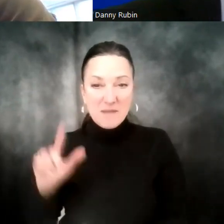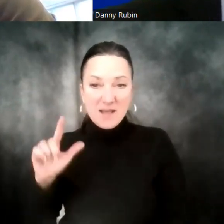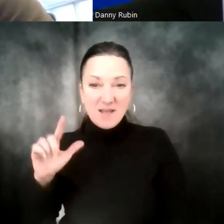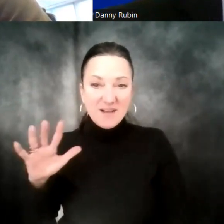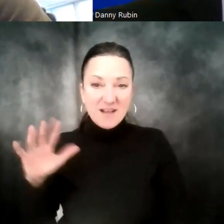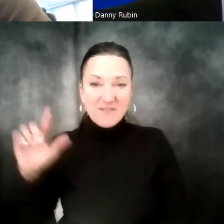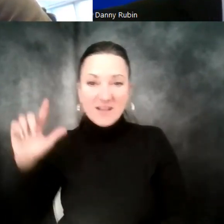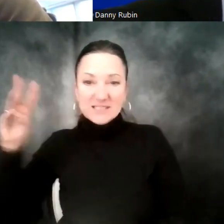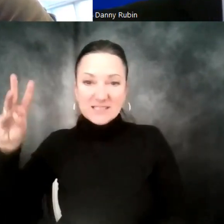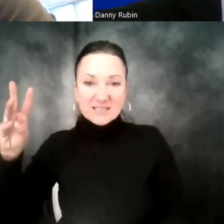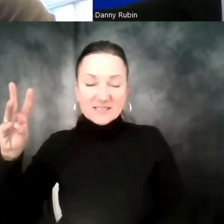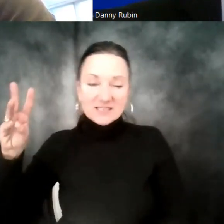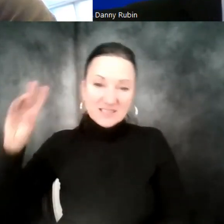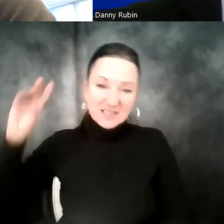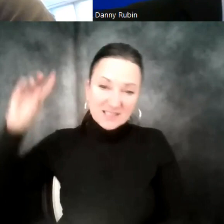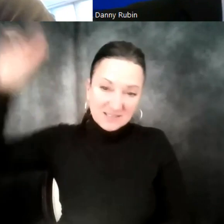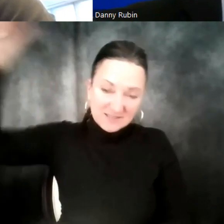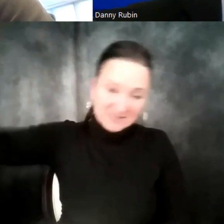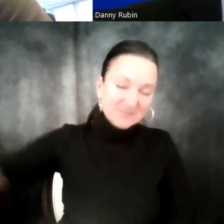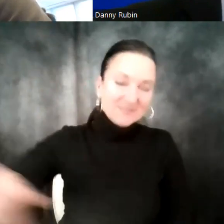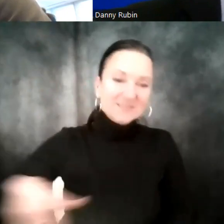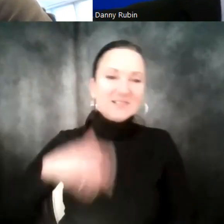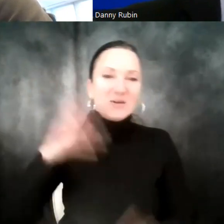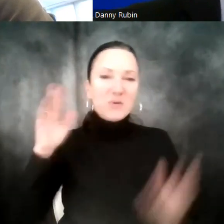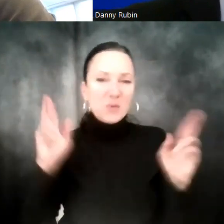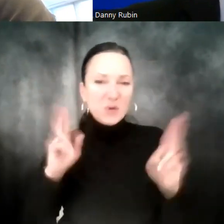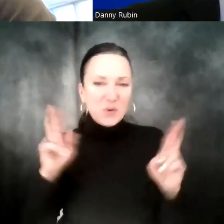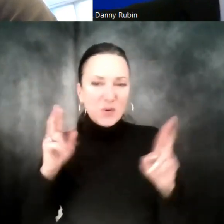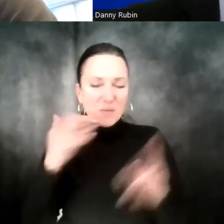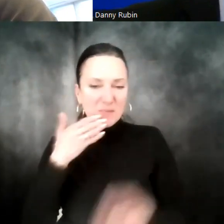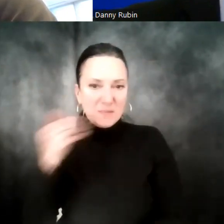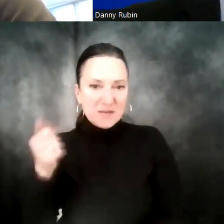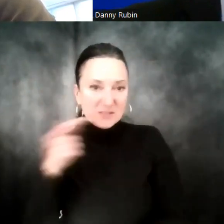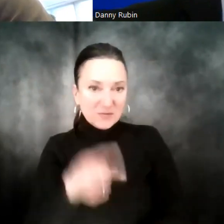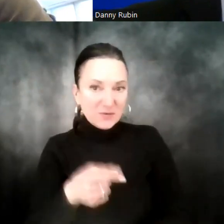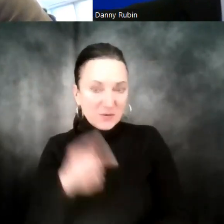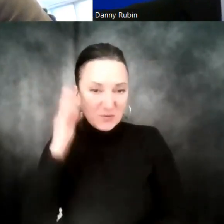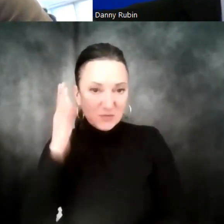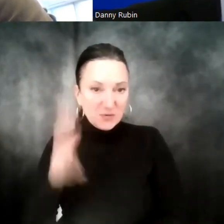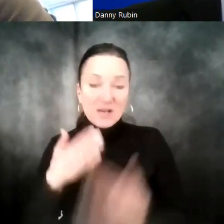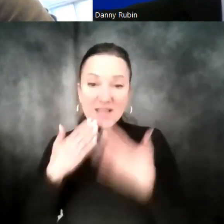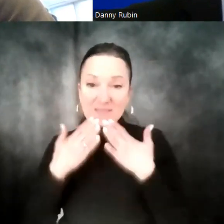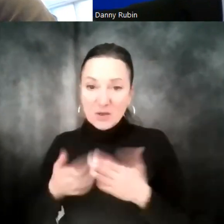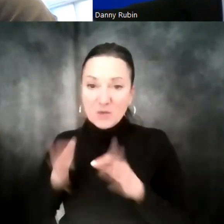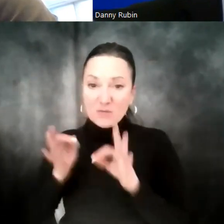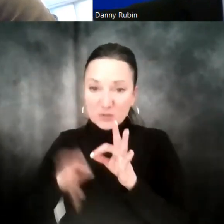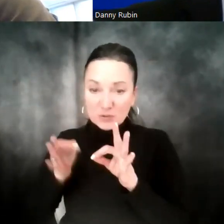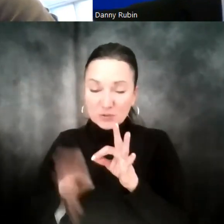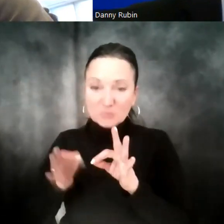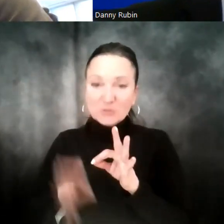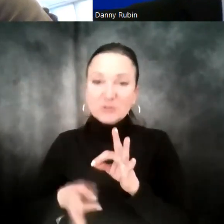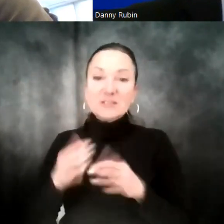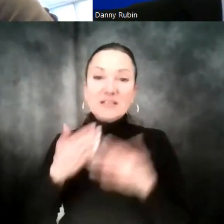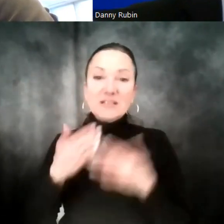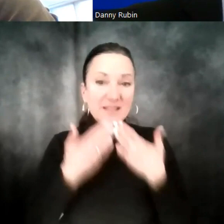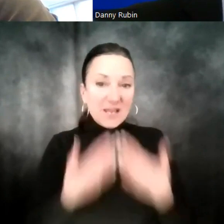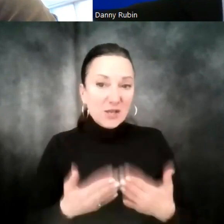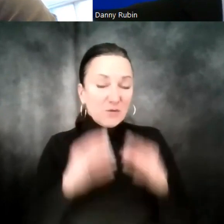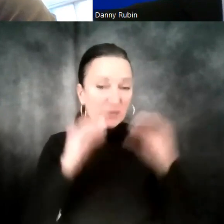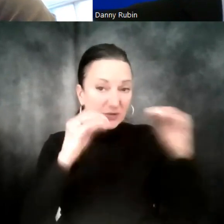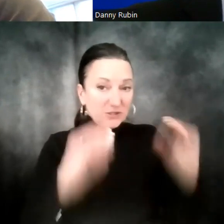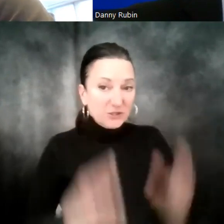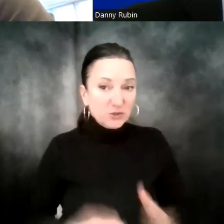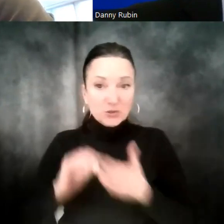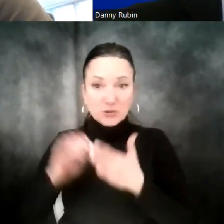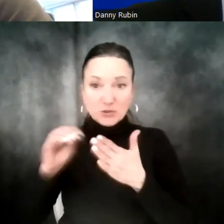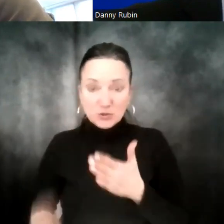whatever's after that. We hope the best for you. Thank you to Wendy for your help. Thank you to the teachers and students